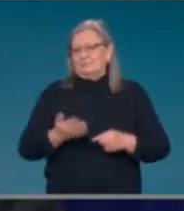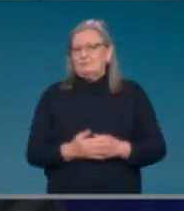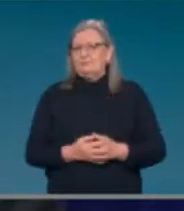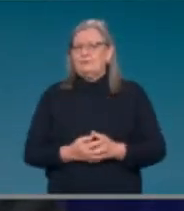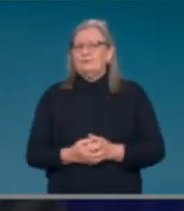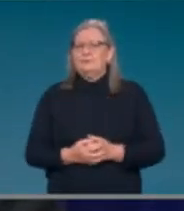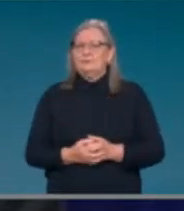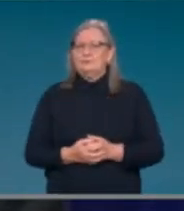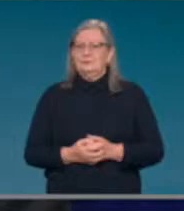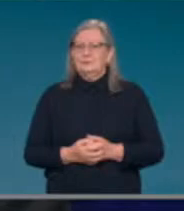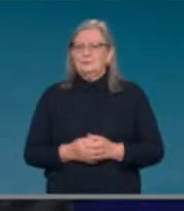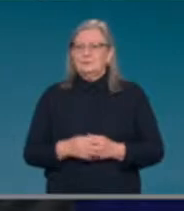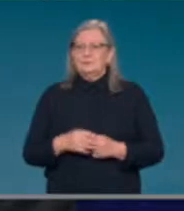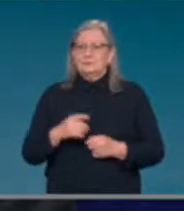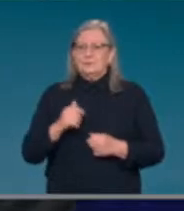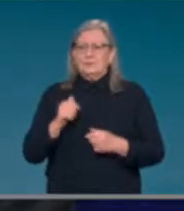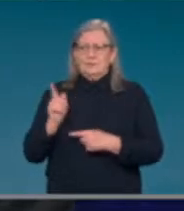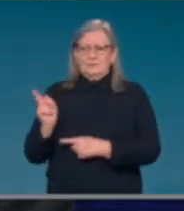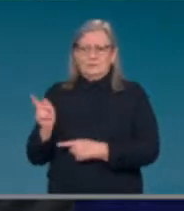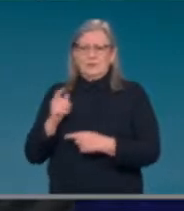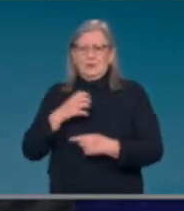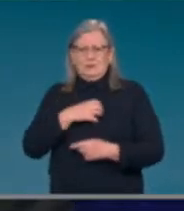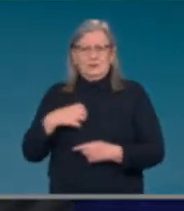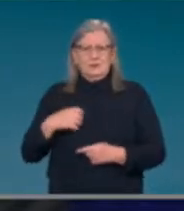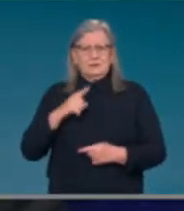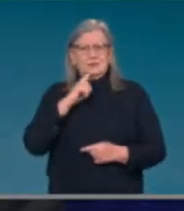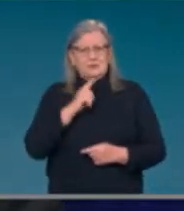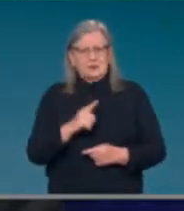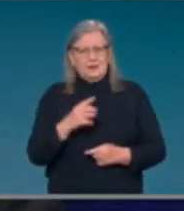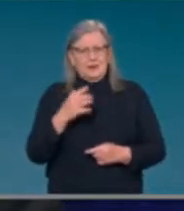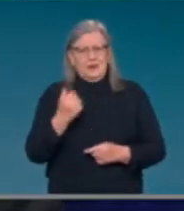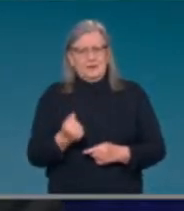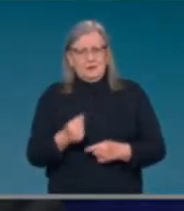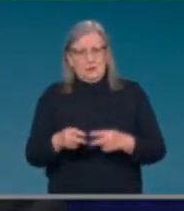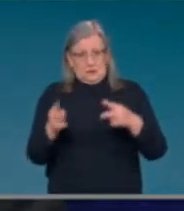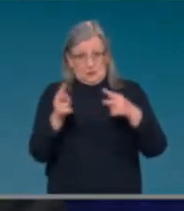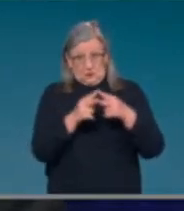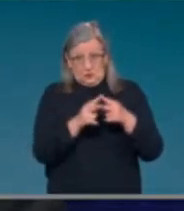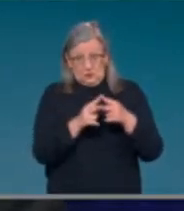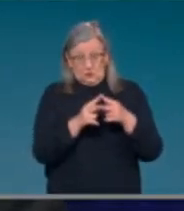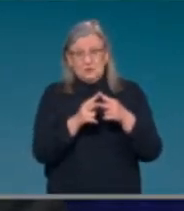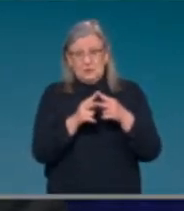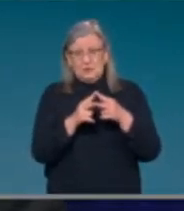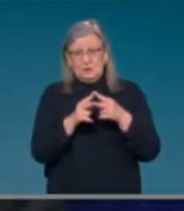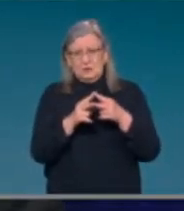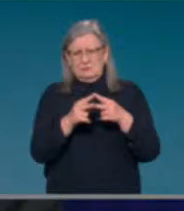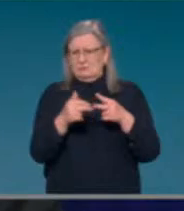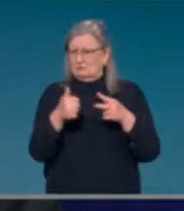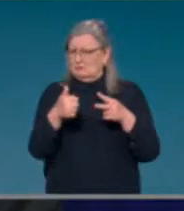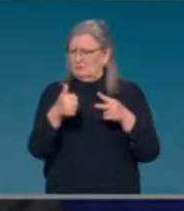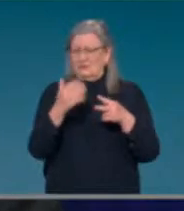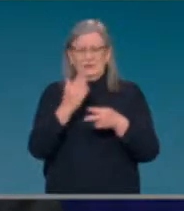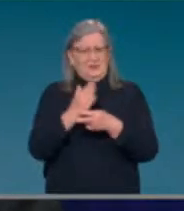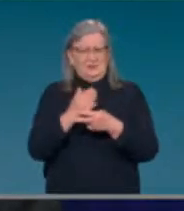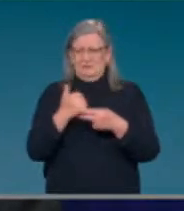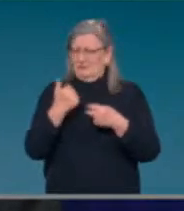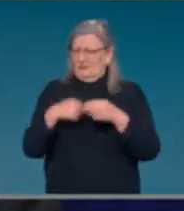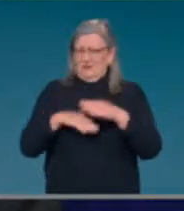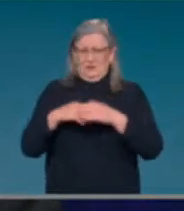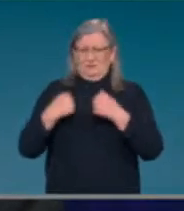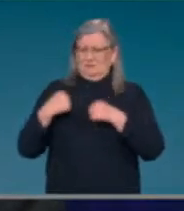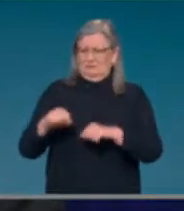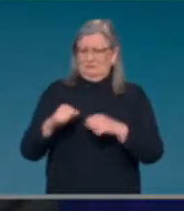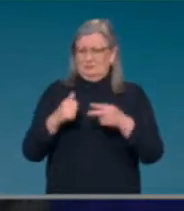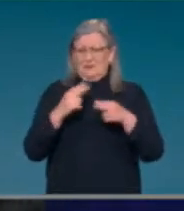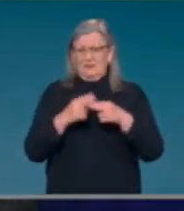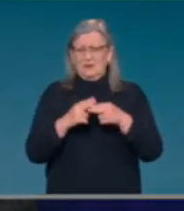each of the approved vaccines do provide excellent protection against serious illness, hospitalisation and